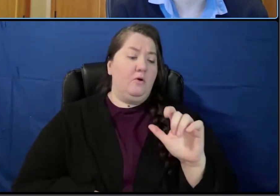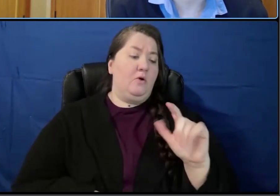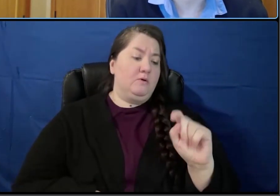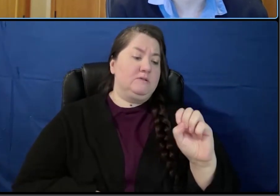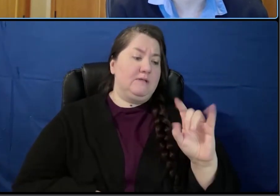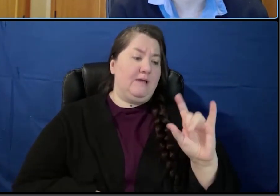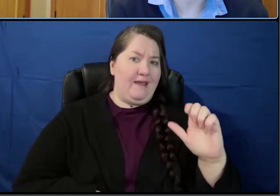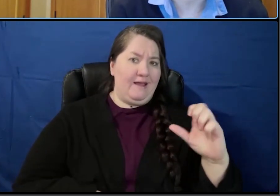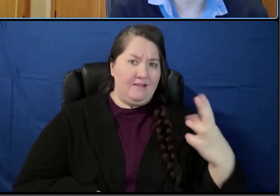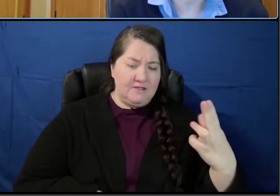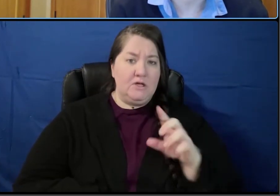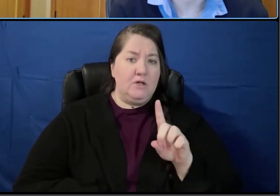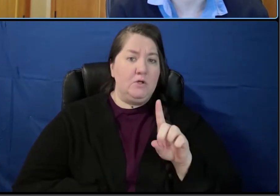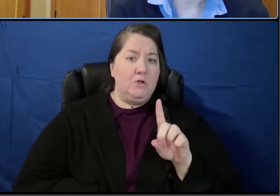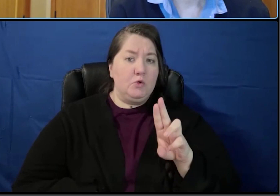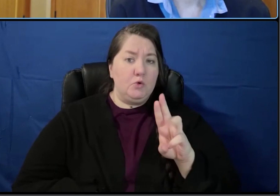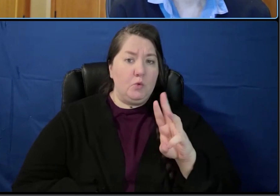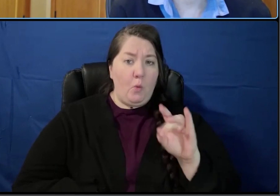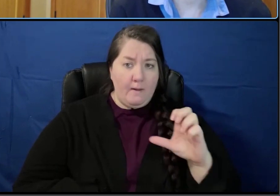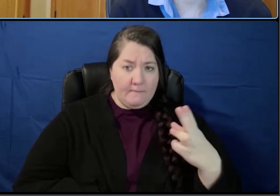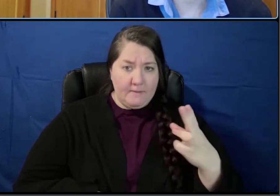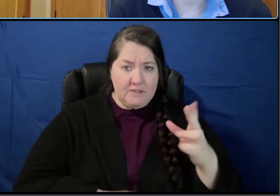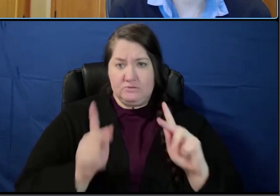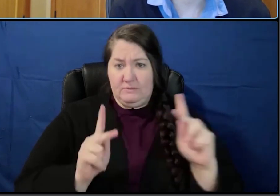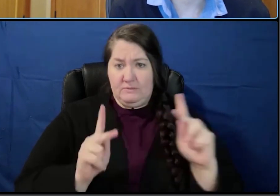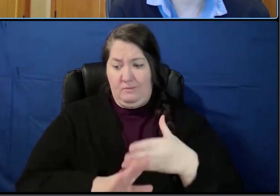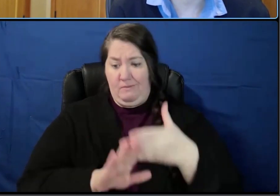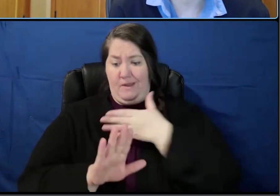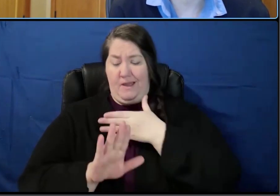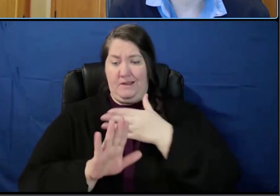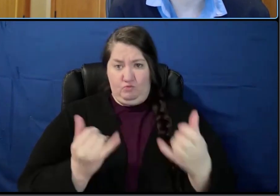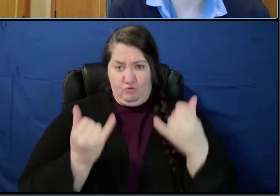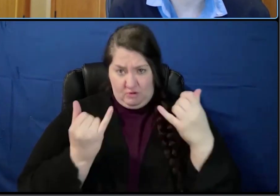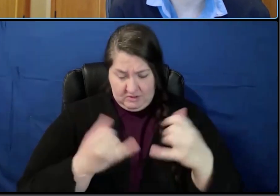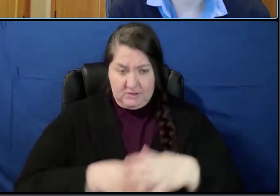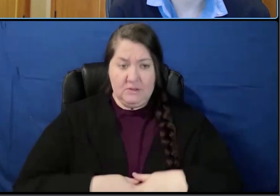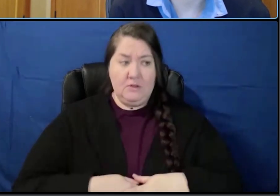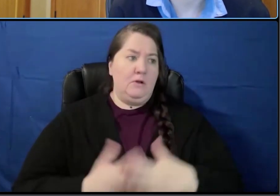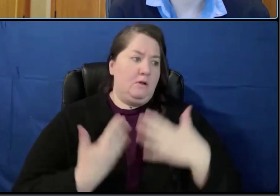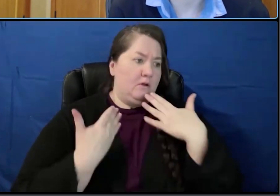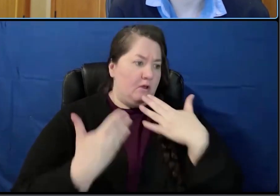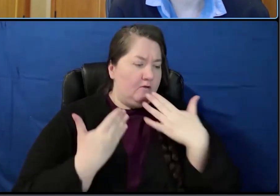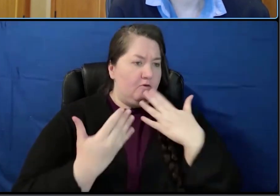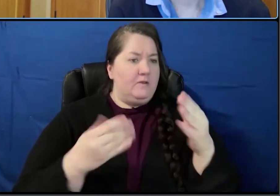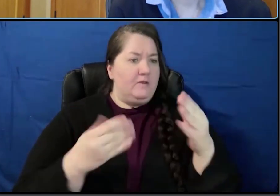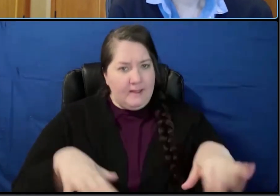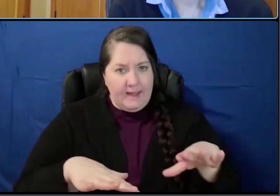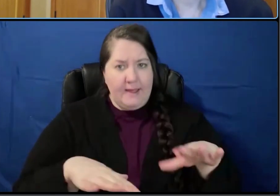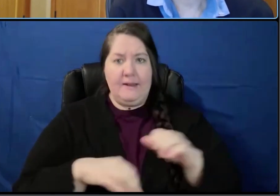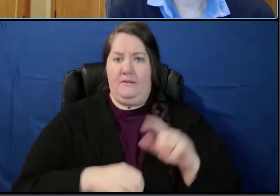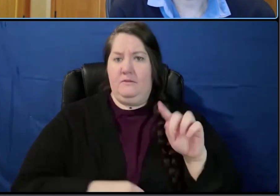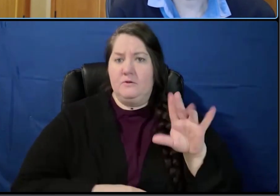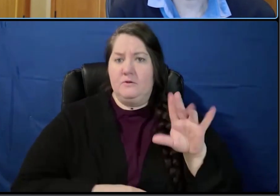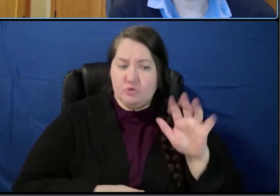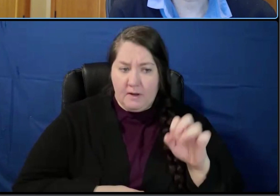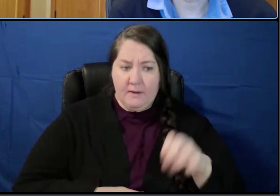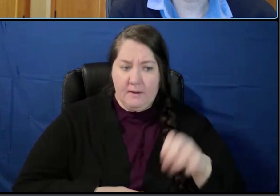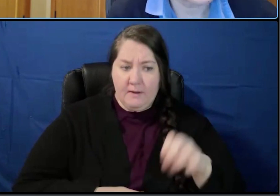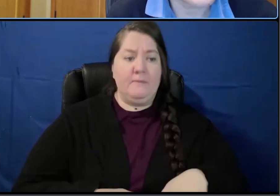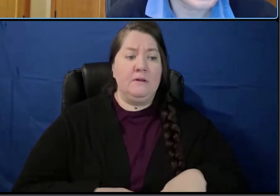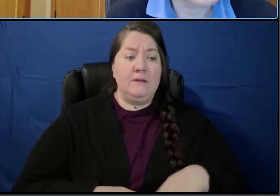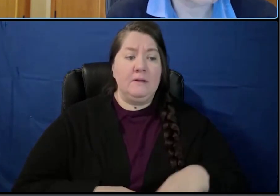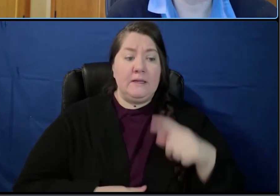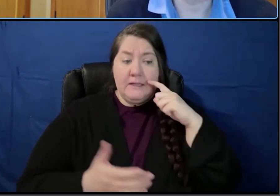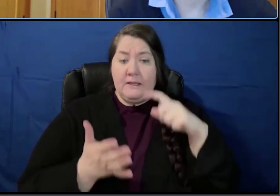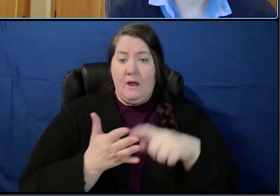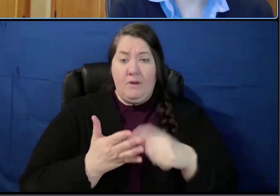including the Duwamish people, past and present. We honor with gratitude the land itself and the Duwamish Tribe. This acknowledgement does